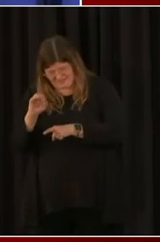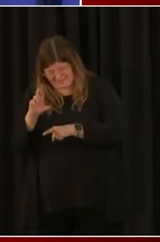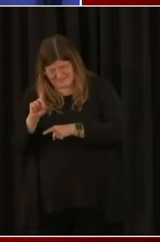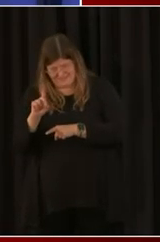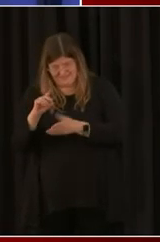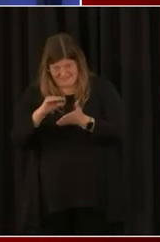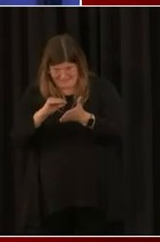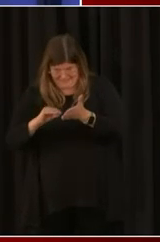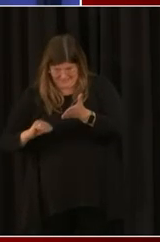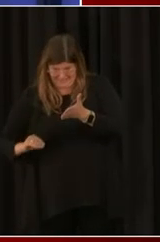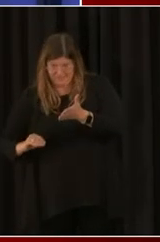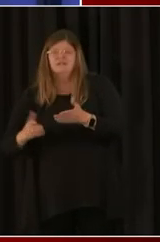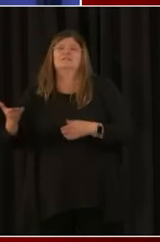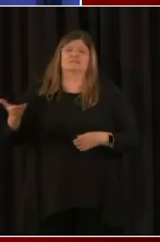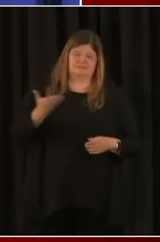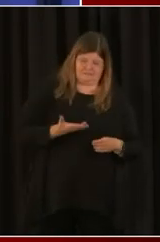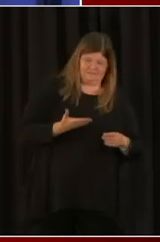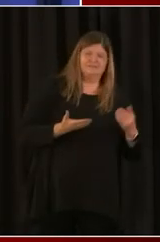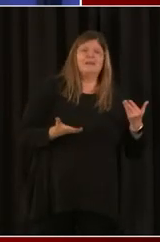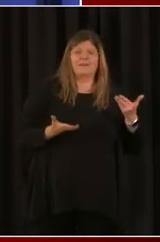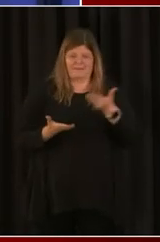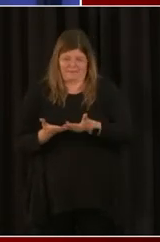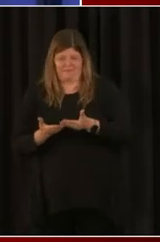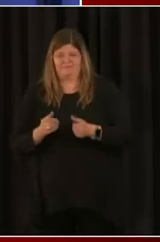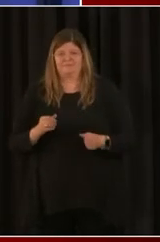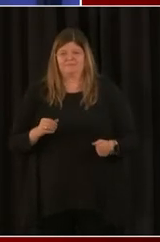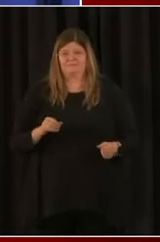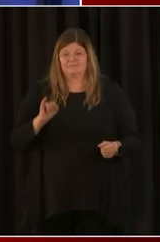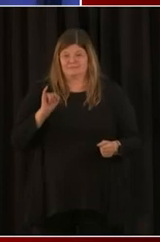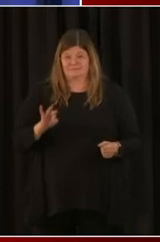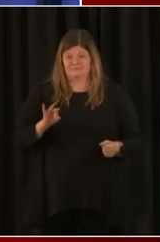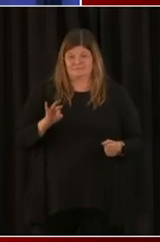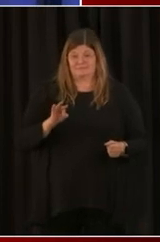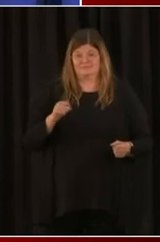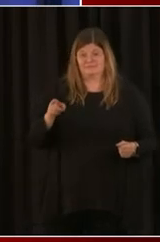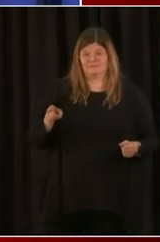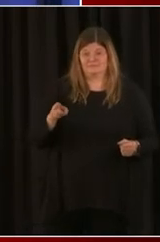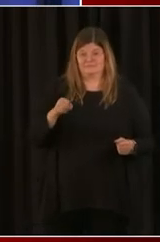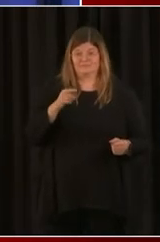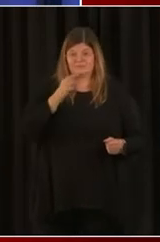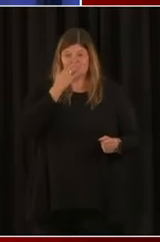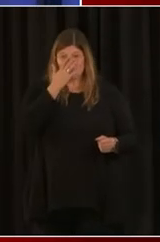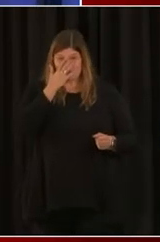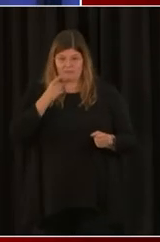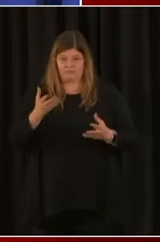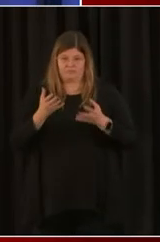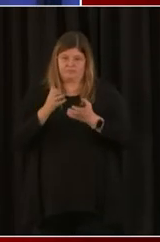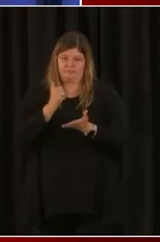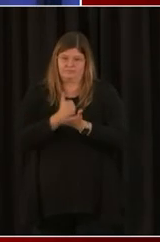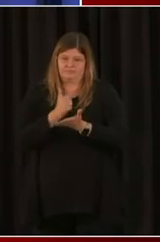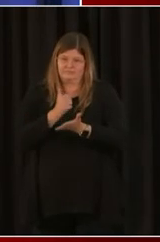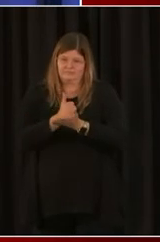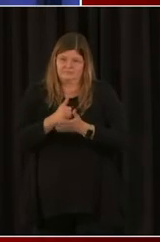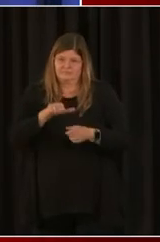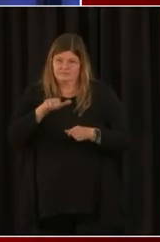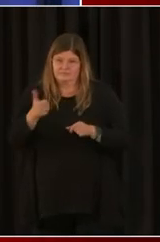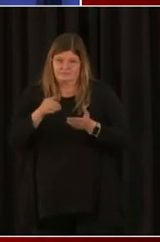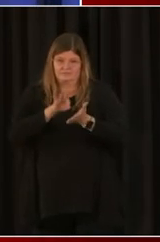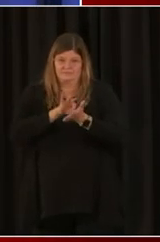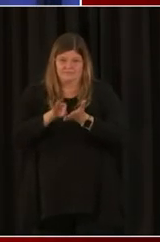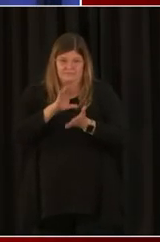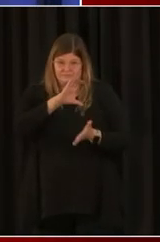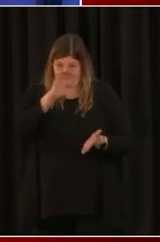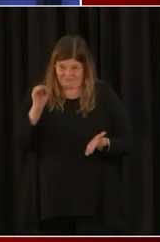resources, and if you're listening and you're another accounting firm and you offer that, let us know, and we'll amplify that too. You know, and then the